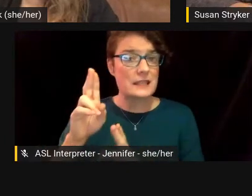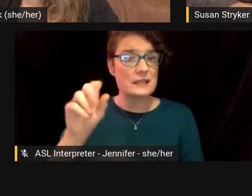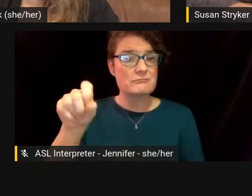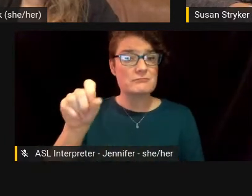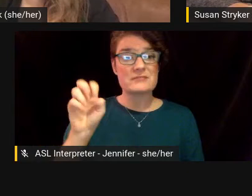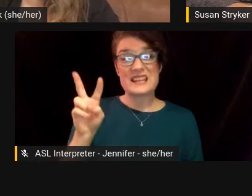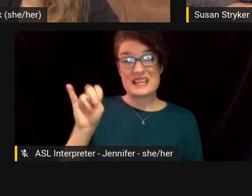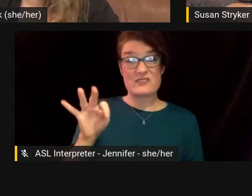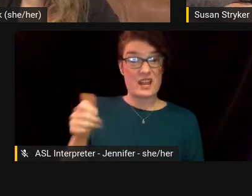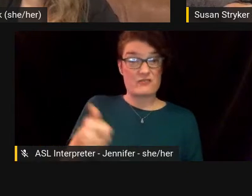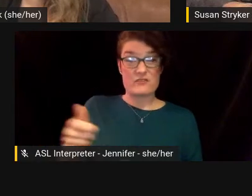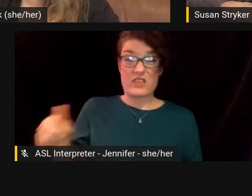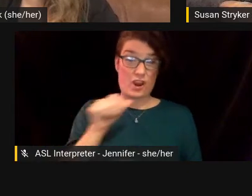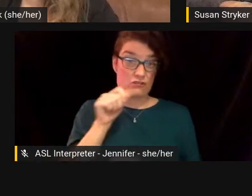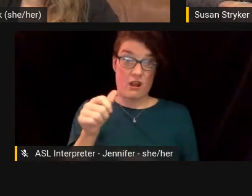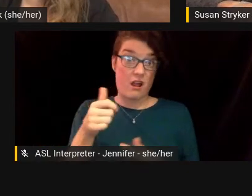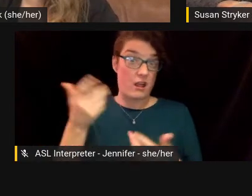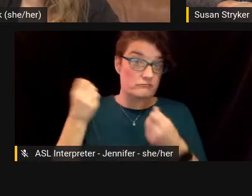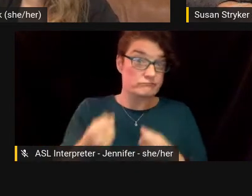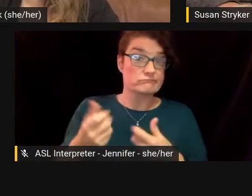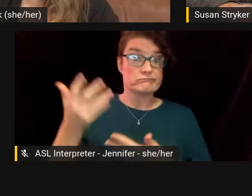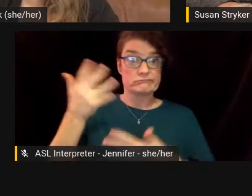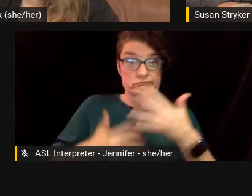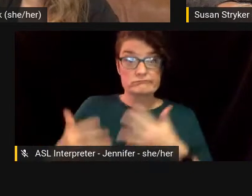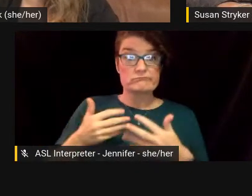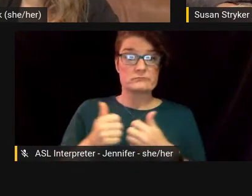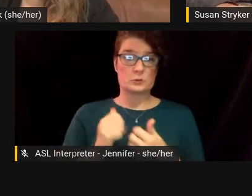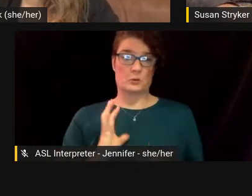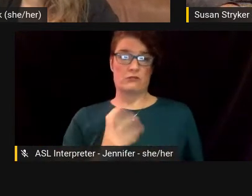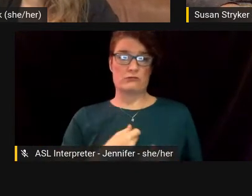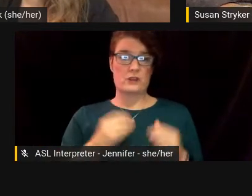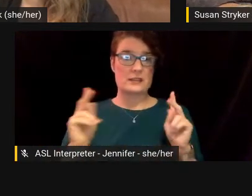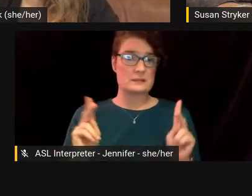have proximity to trans people. So, I think